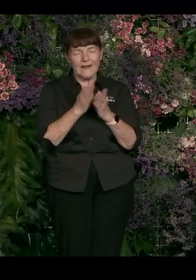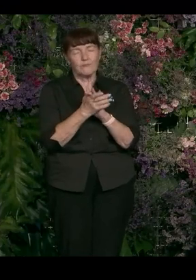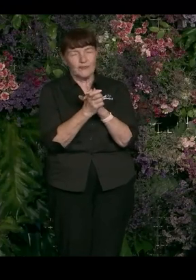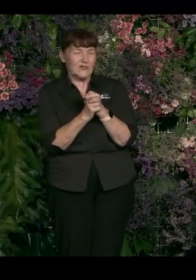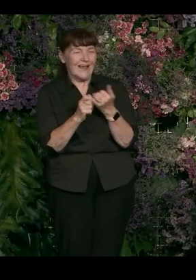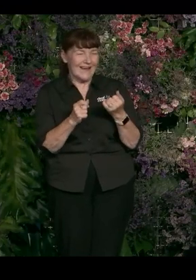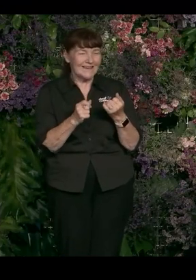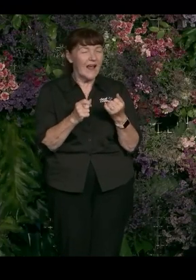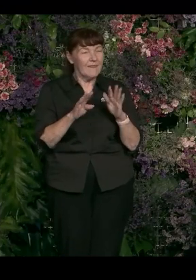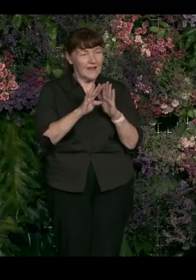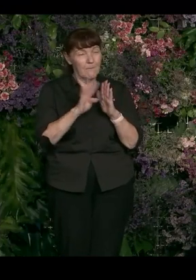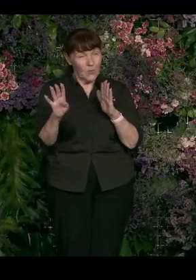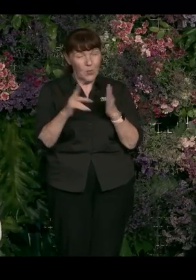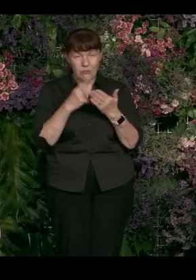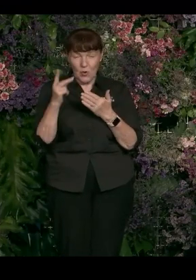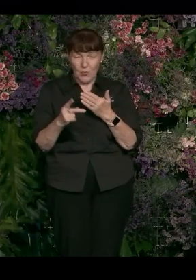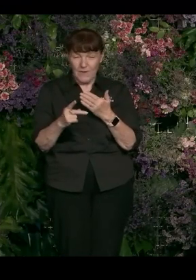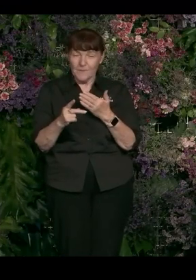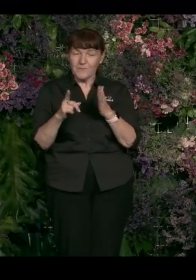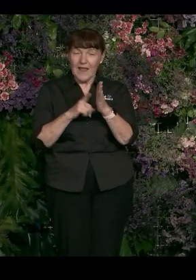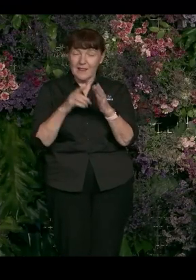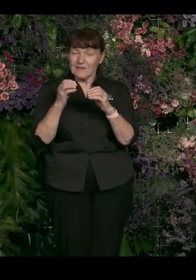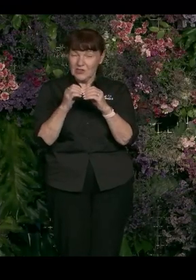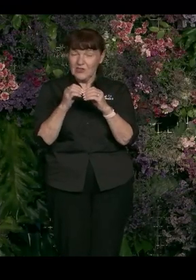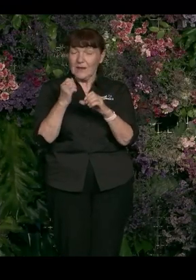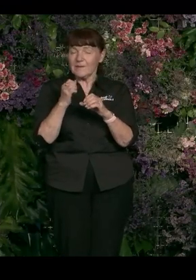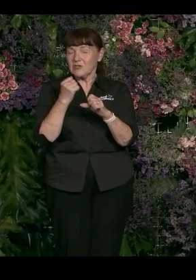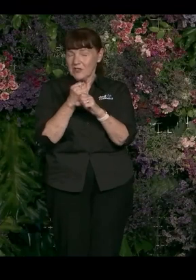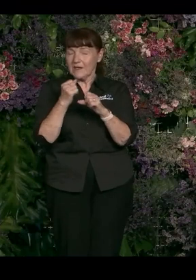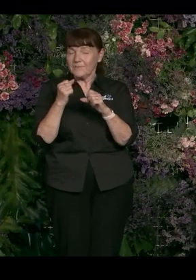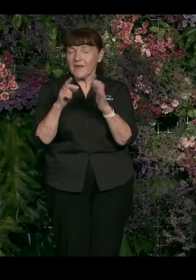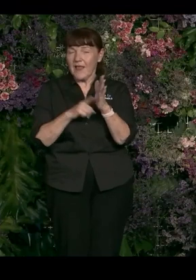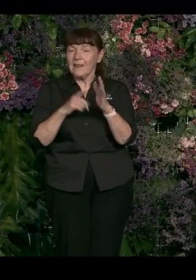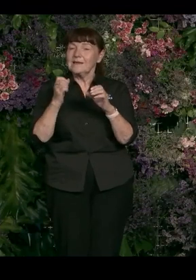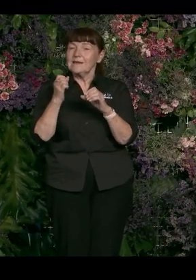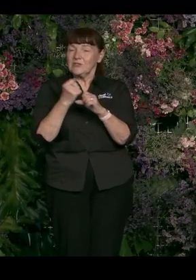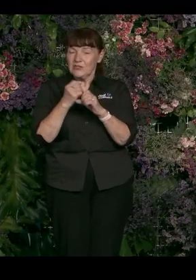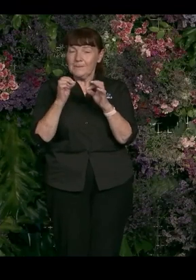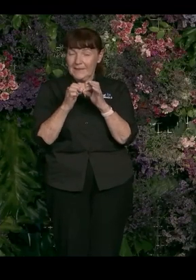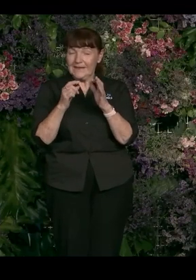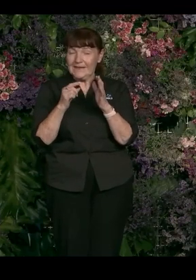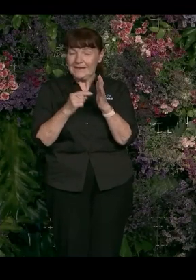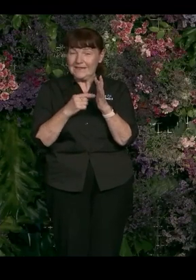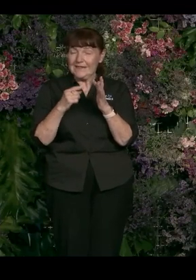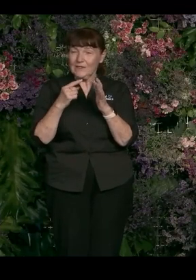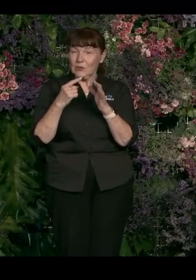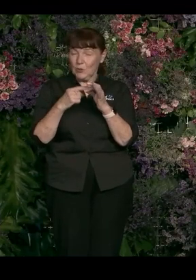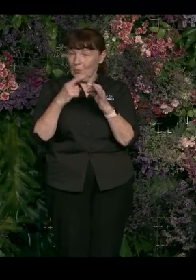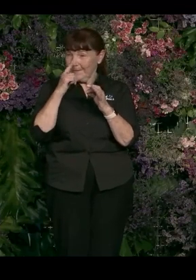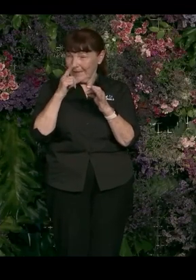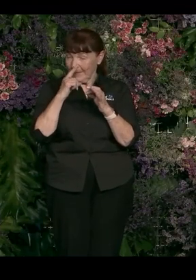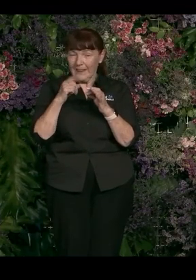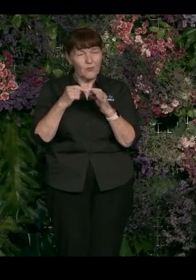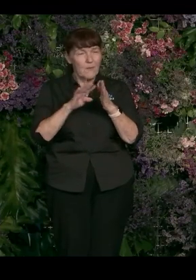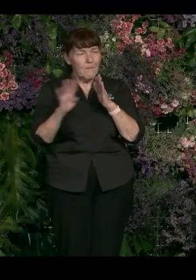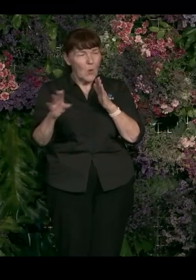And then a board program. Because LGBTQ people are still not represented at the corporate board level. So I started Quorum eight years ago